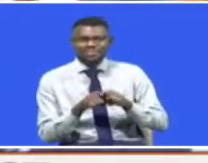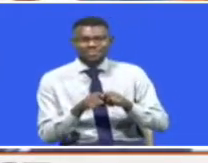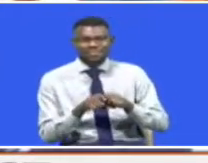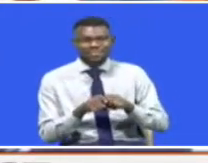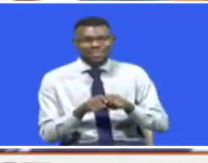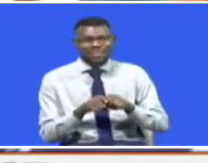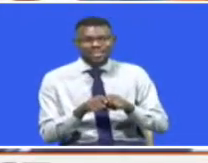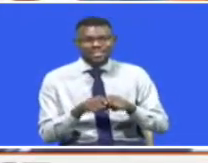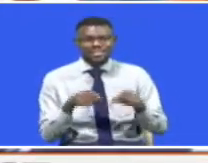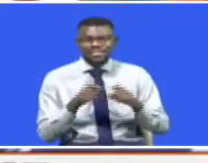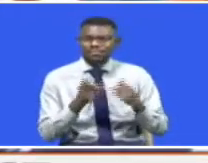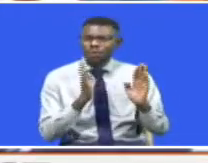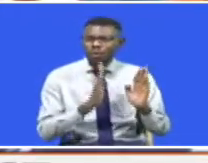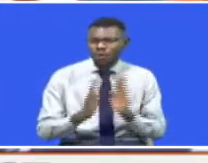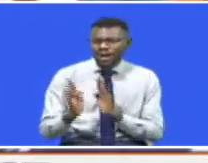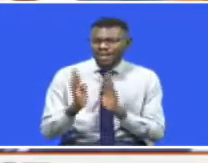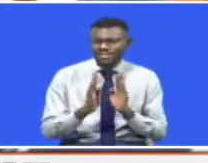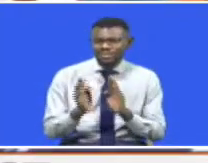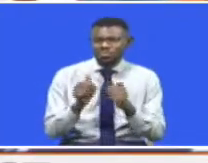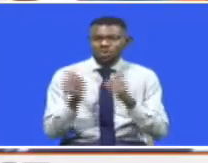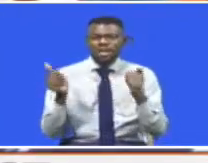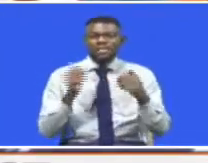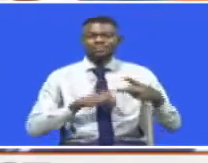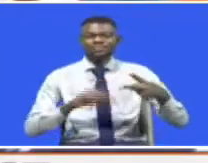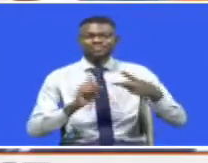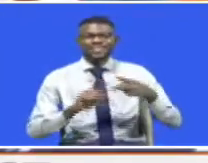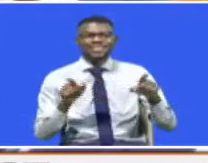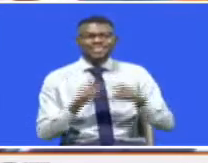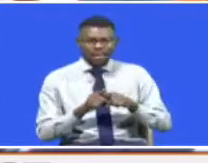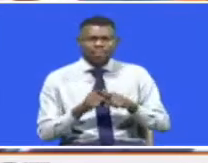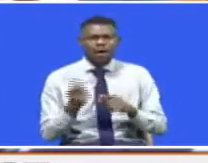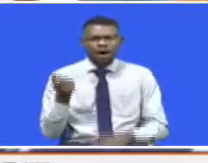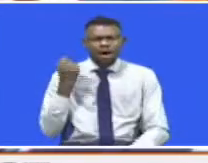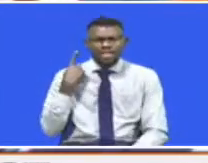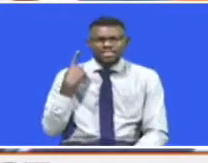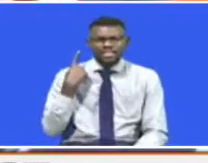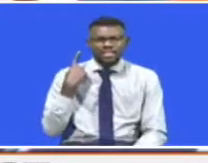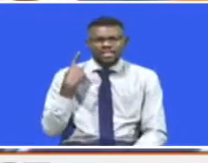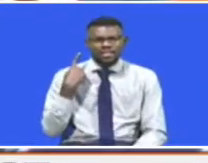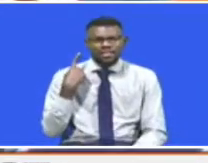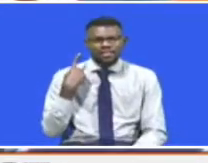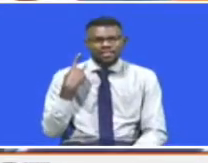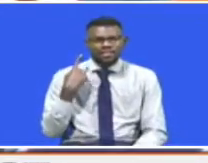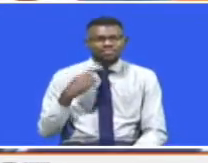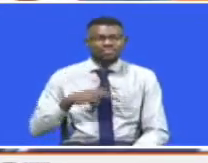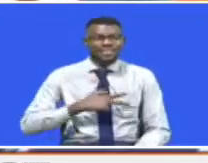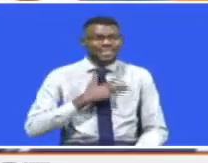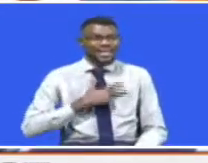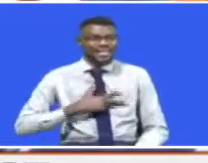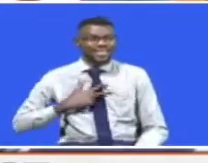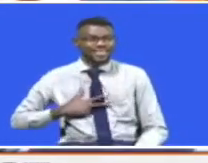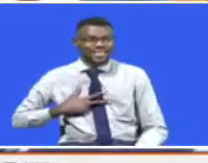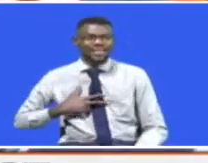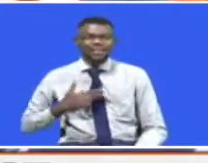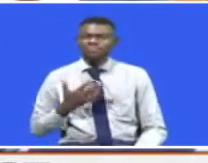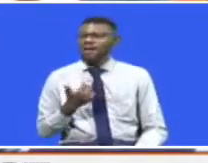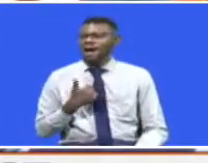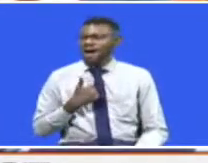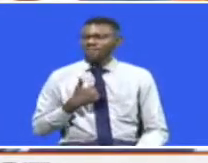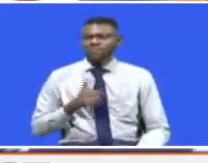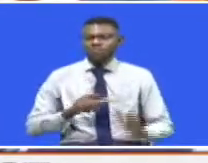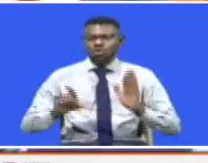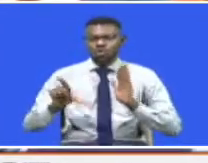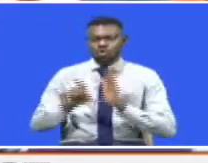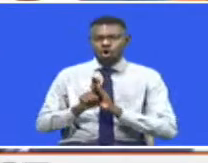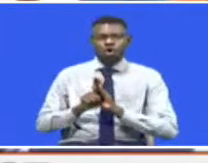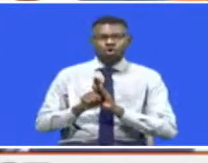reorganization. Two, we've also realized that the Institute runs on a legal notice, and we as